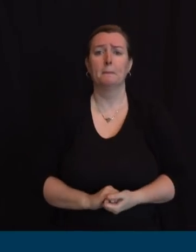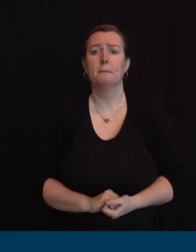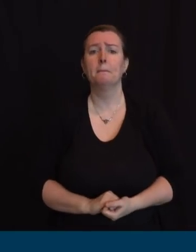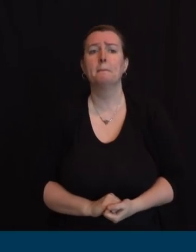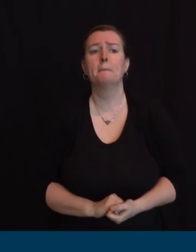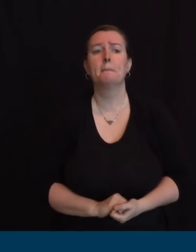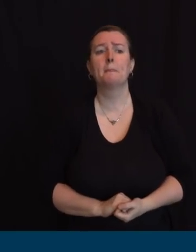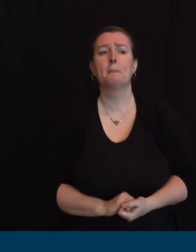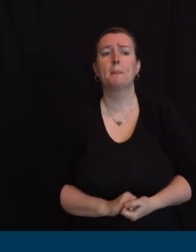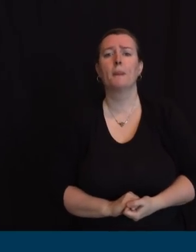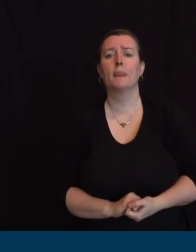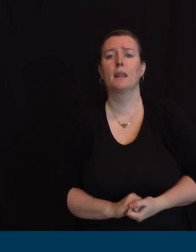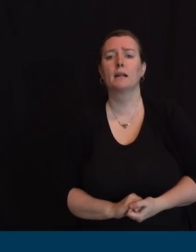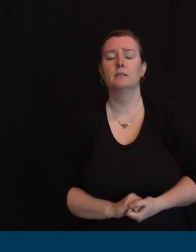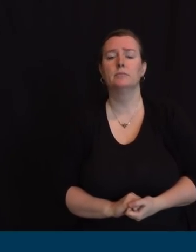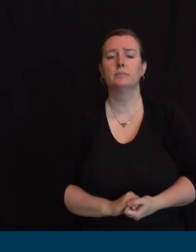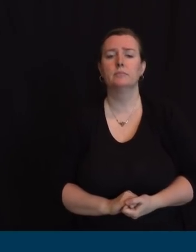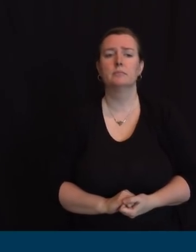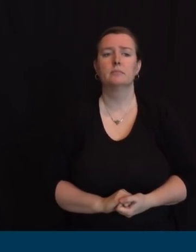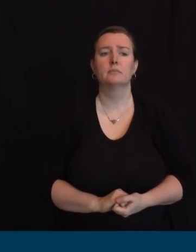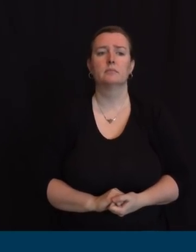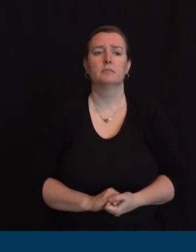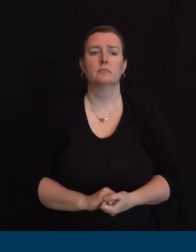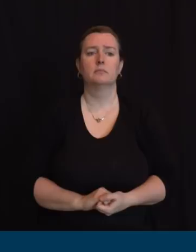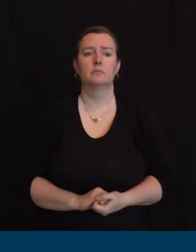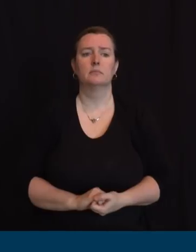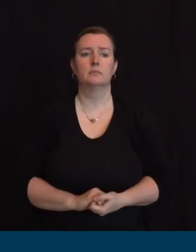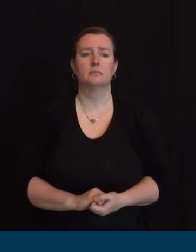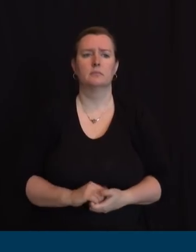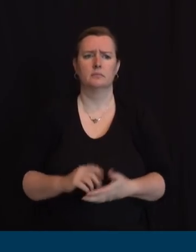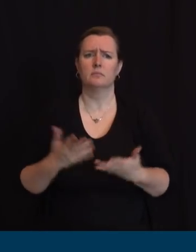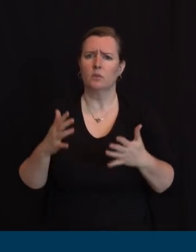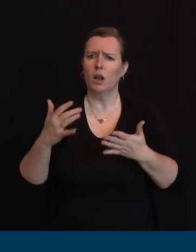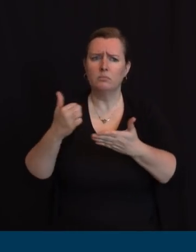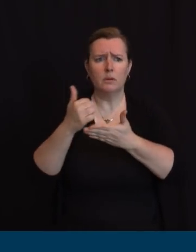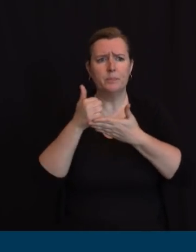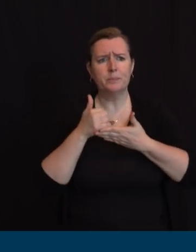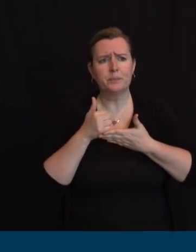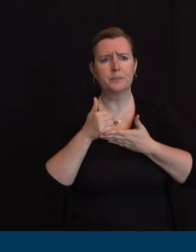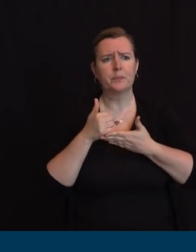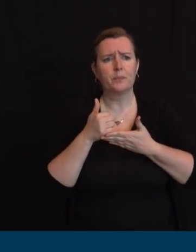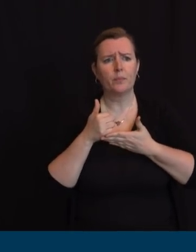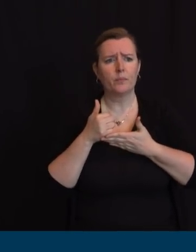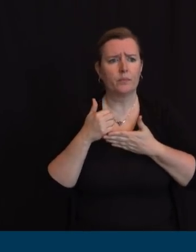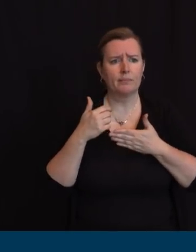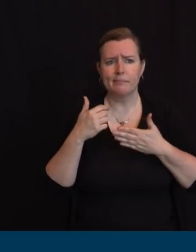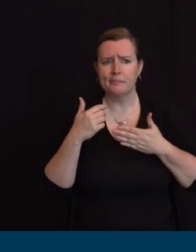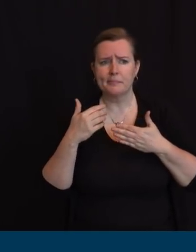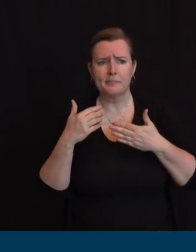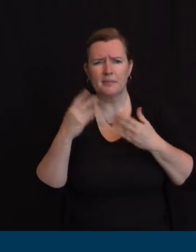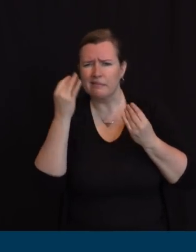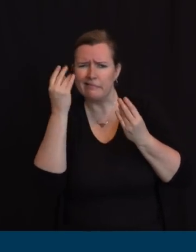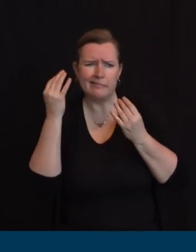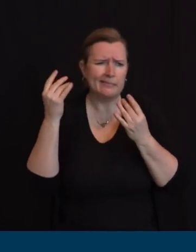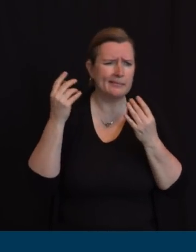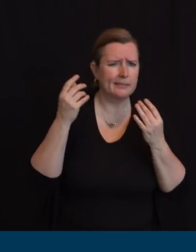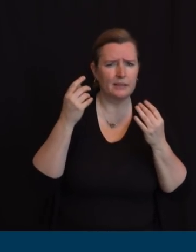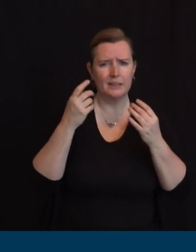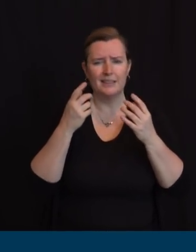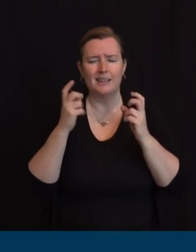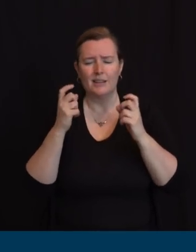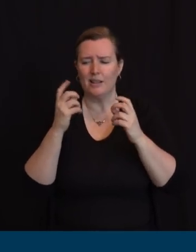it at zero and so there's a big health care infrastructure element to that and if you have the confidence that that infrastructure